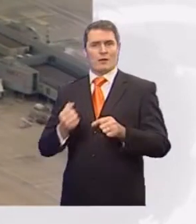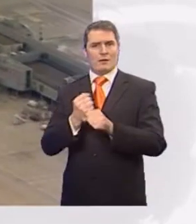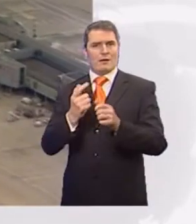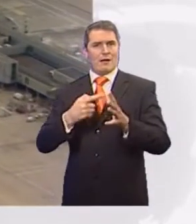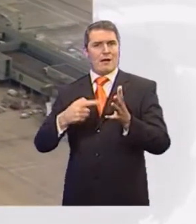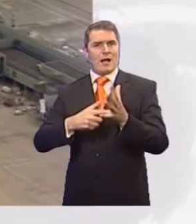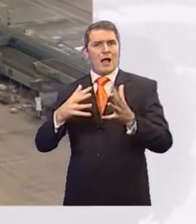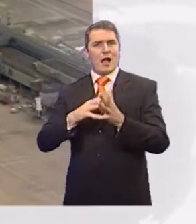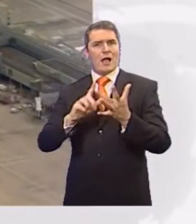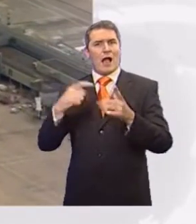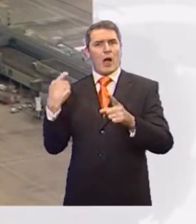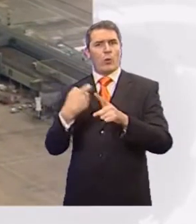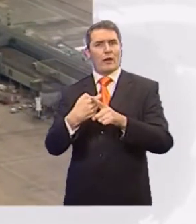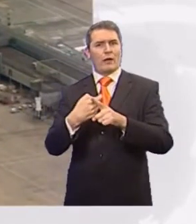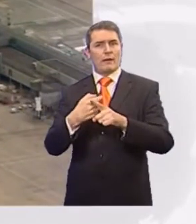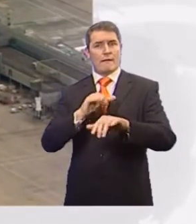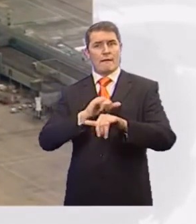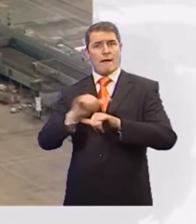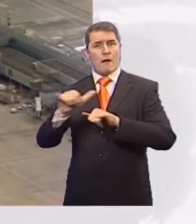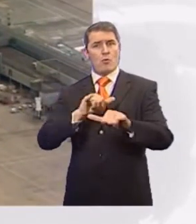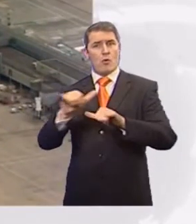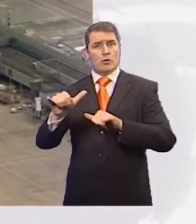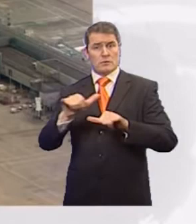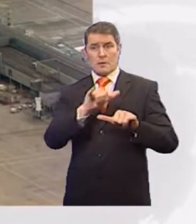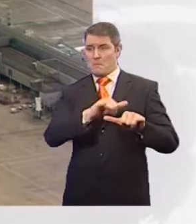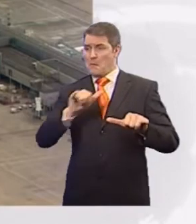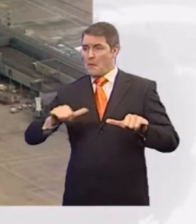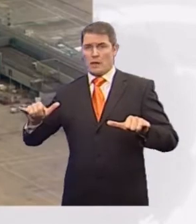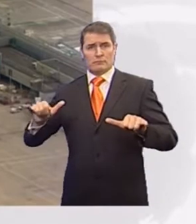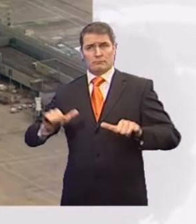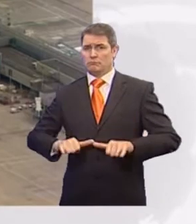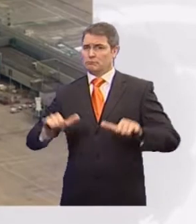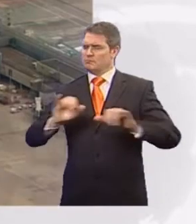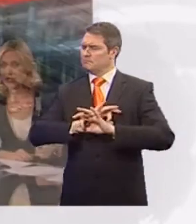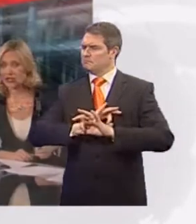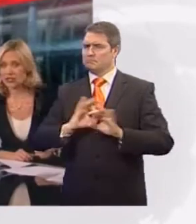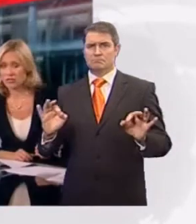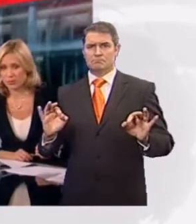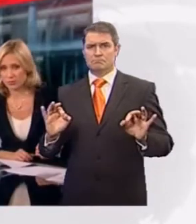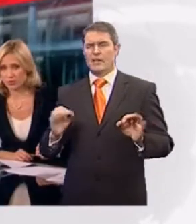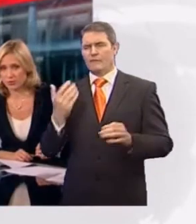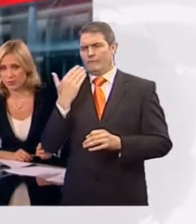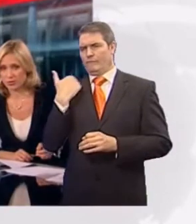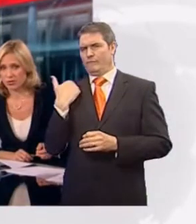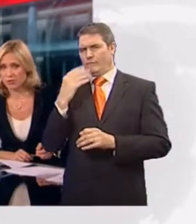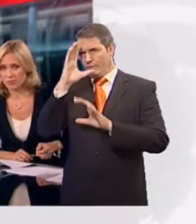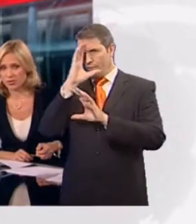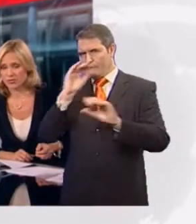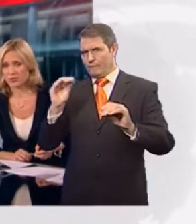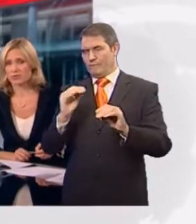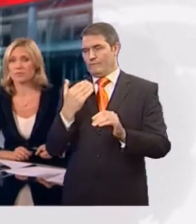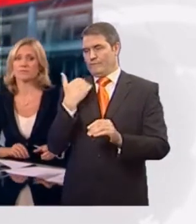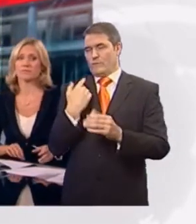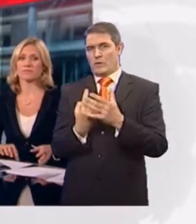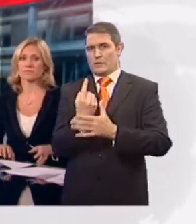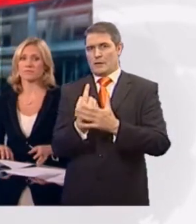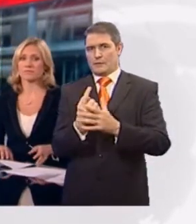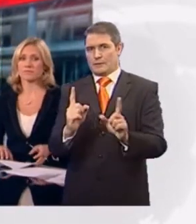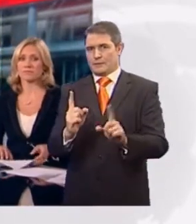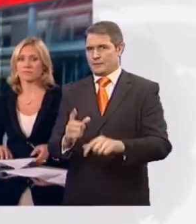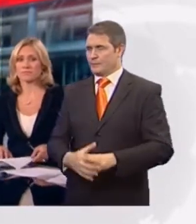Airport where all the remains planes remain grounded. Well with the latest on the situation here's our transport correspondent Richard Scott.